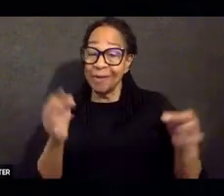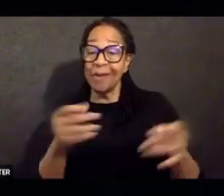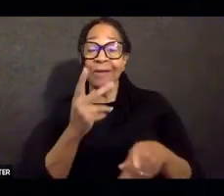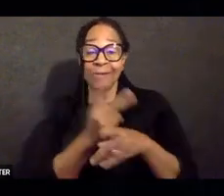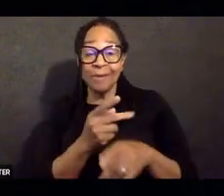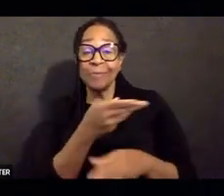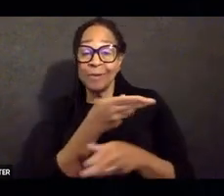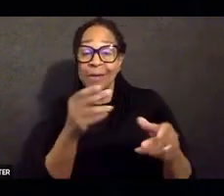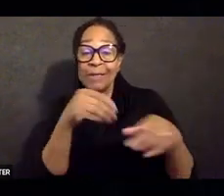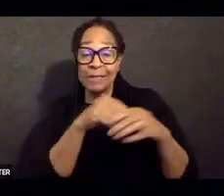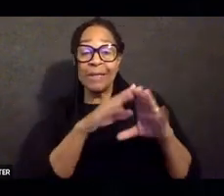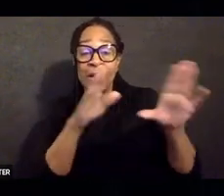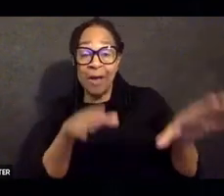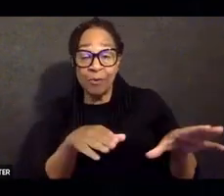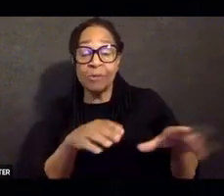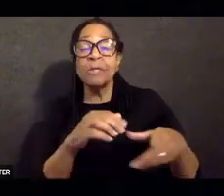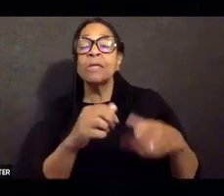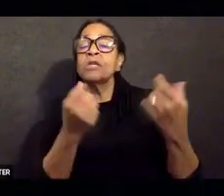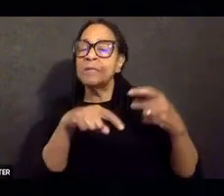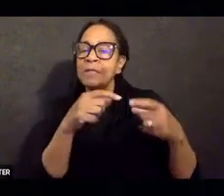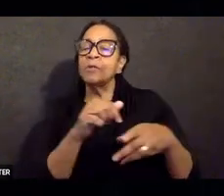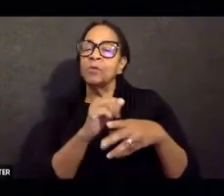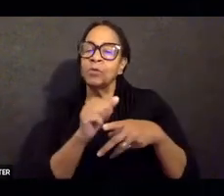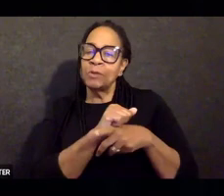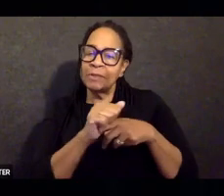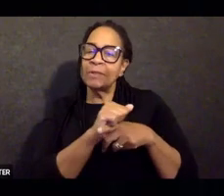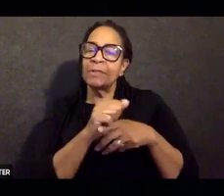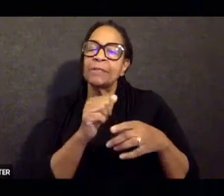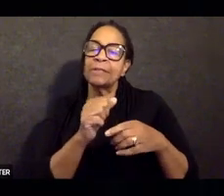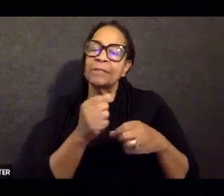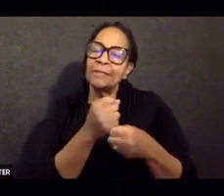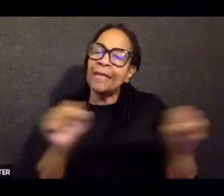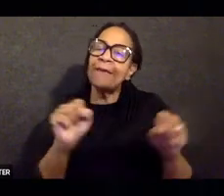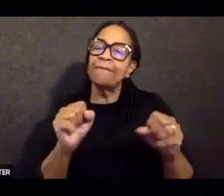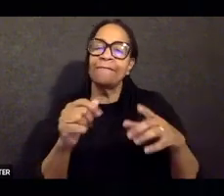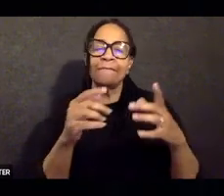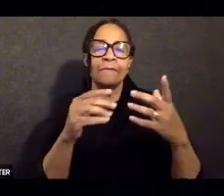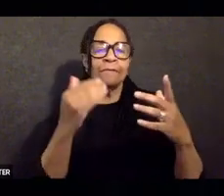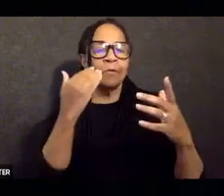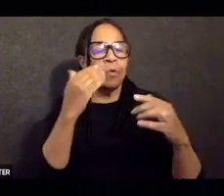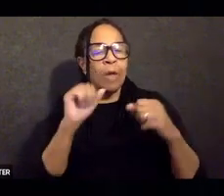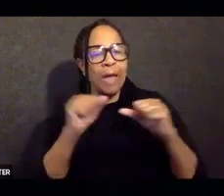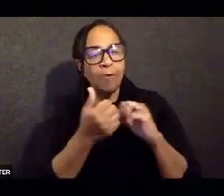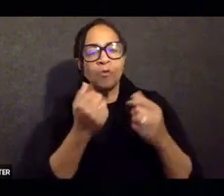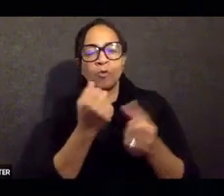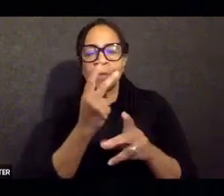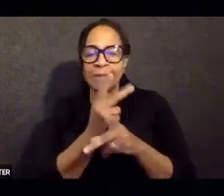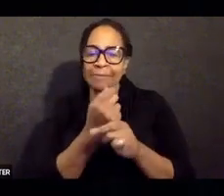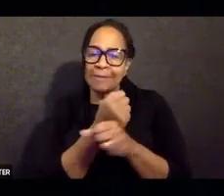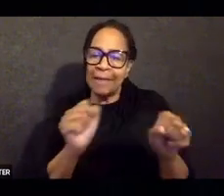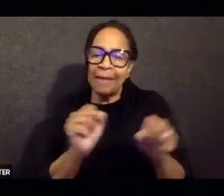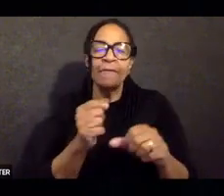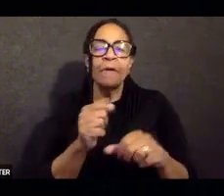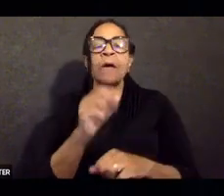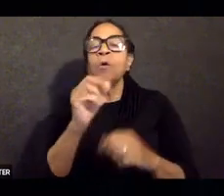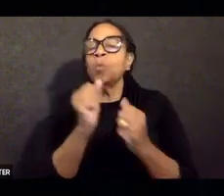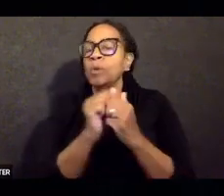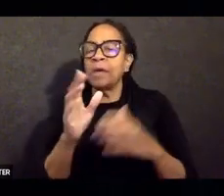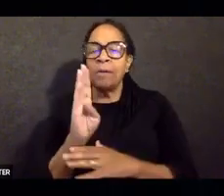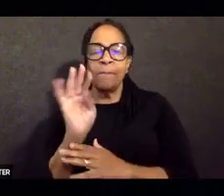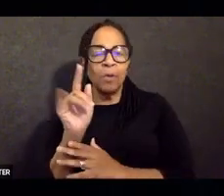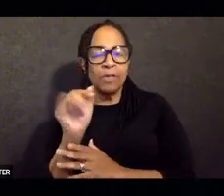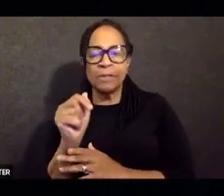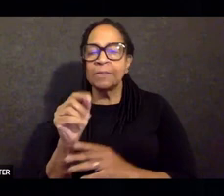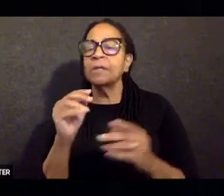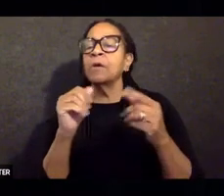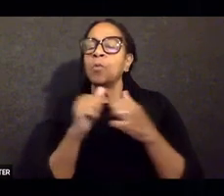firearms in your home, safe practices such as ensuring that firearms are always unloaded, locked,